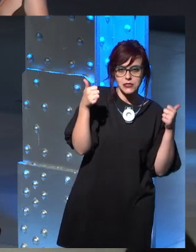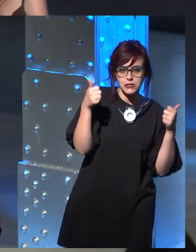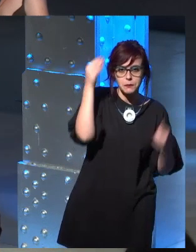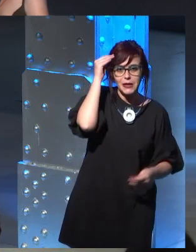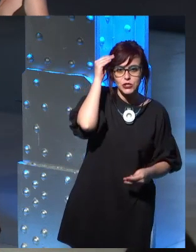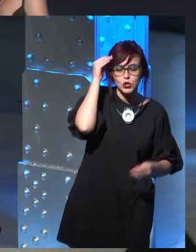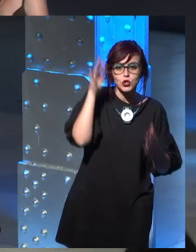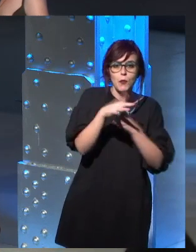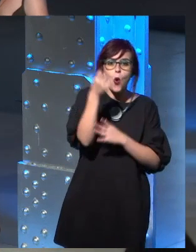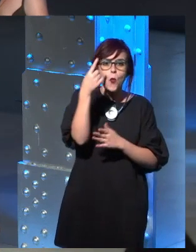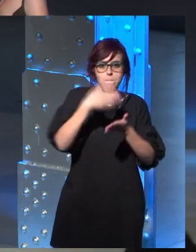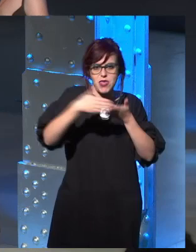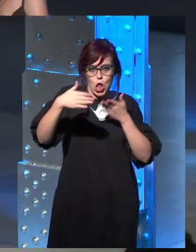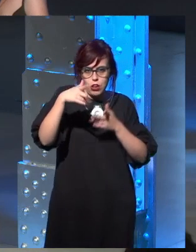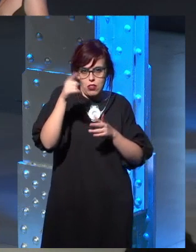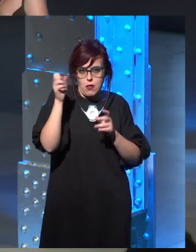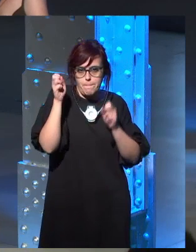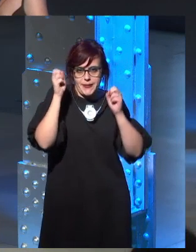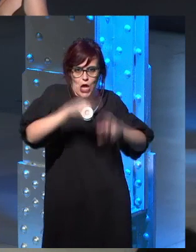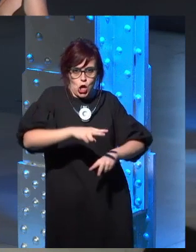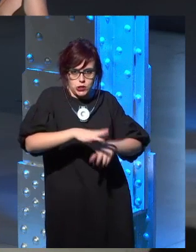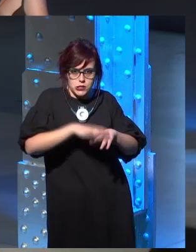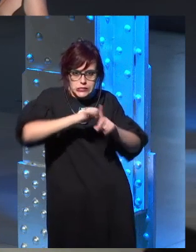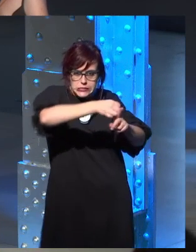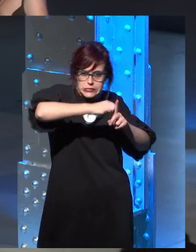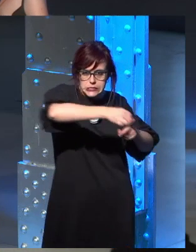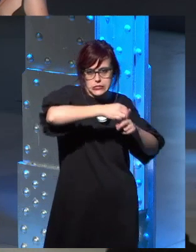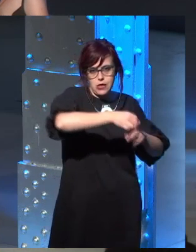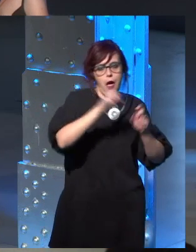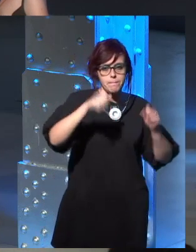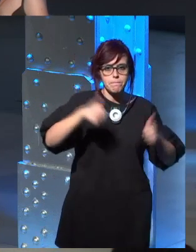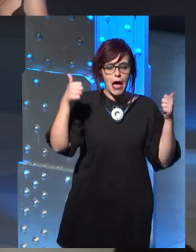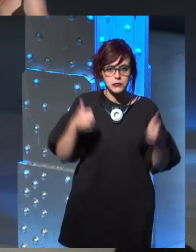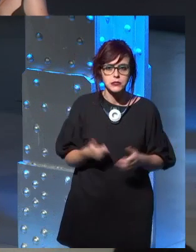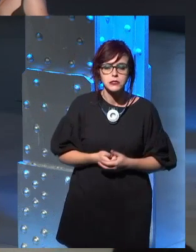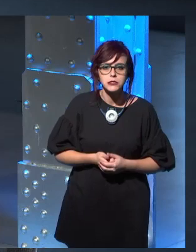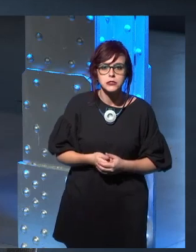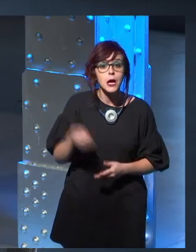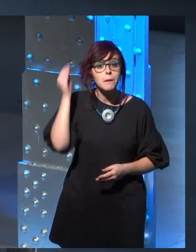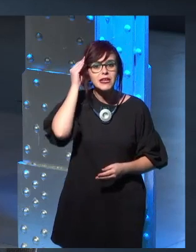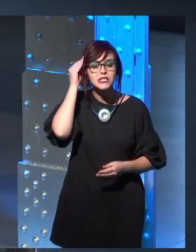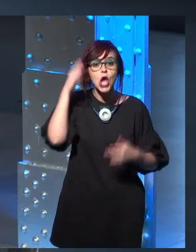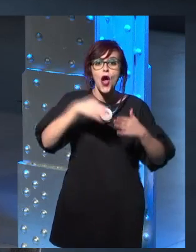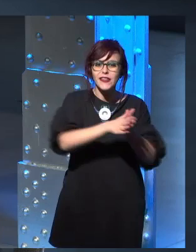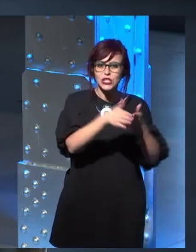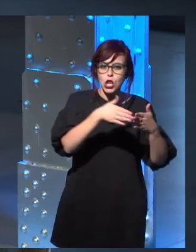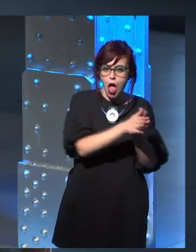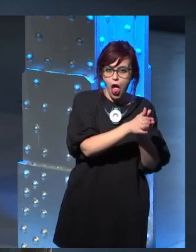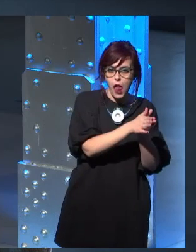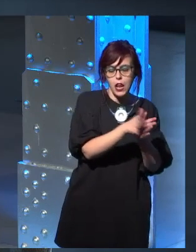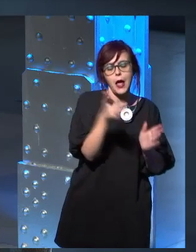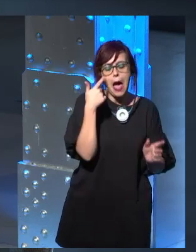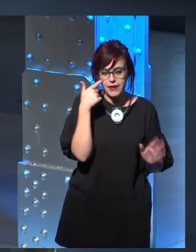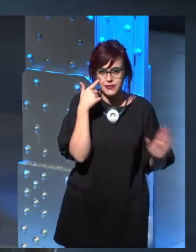I think the publisher, you know, George, George himself was a editor.